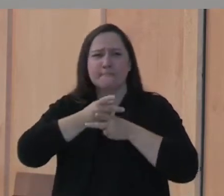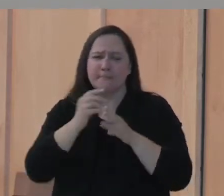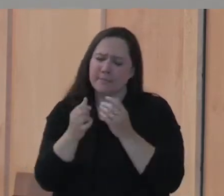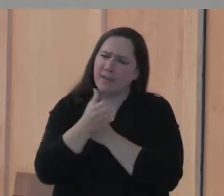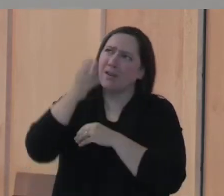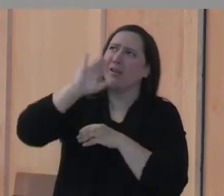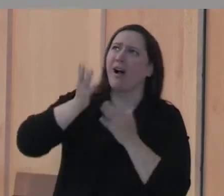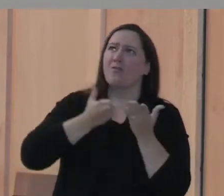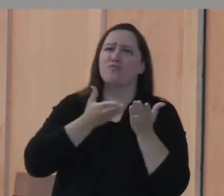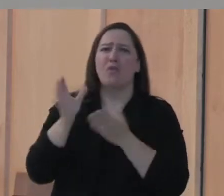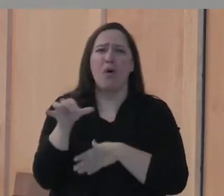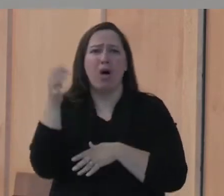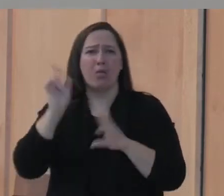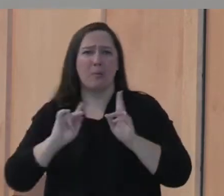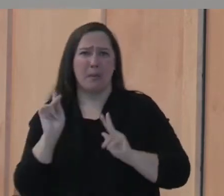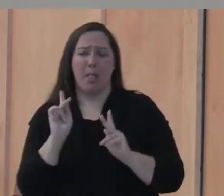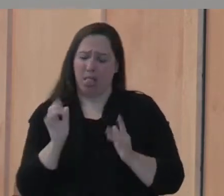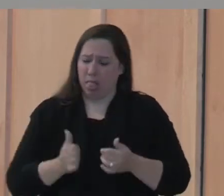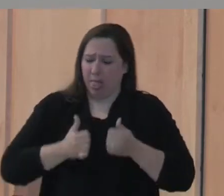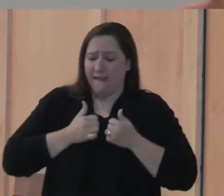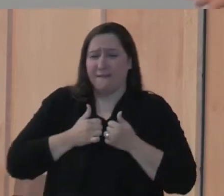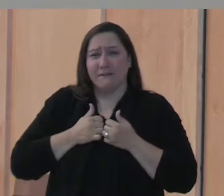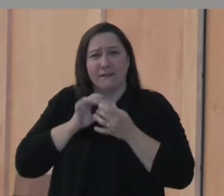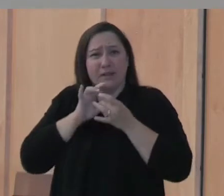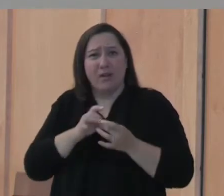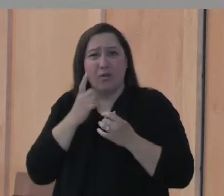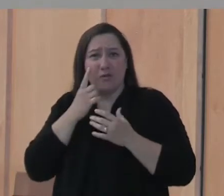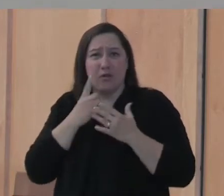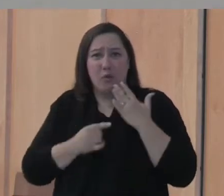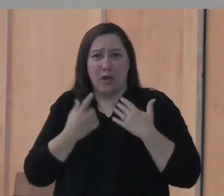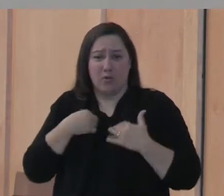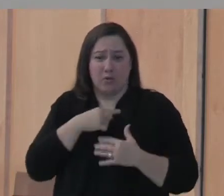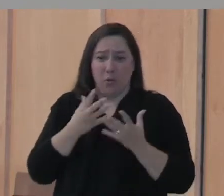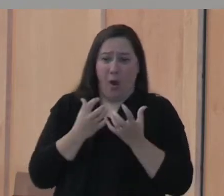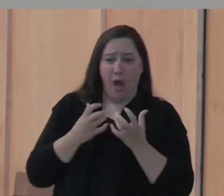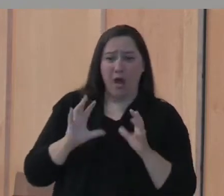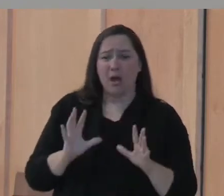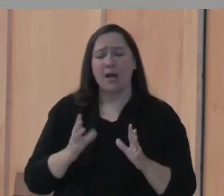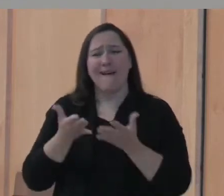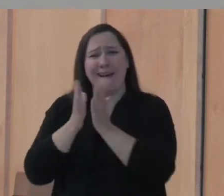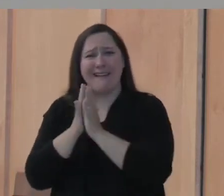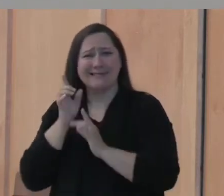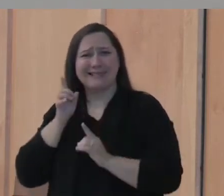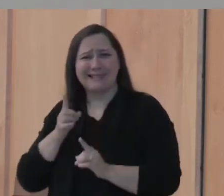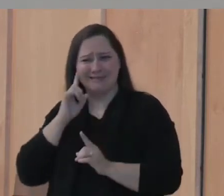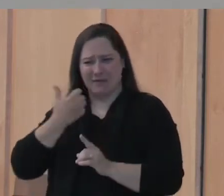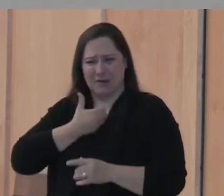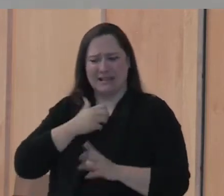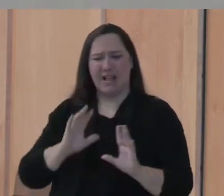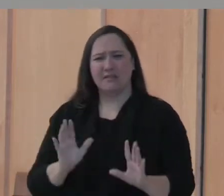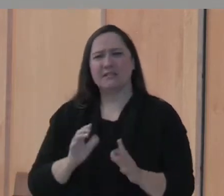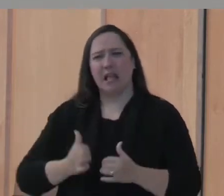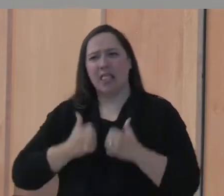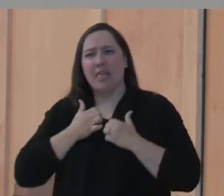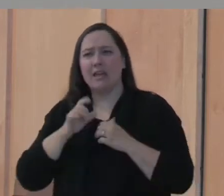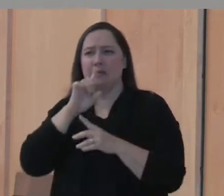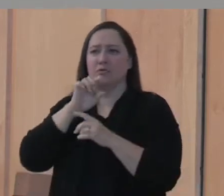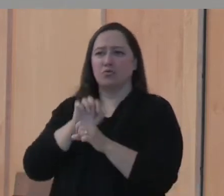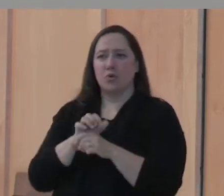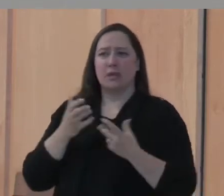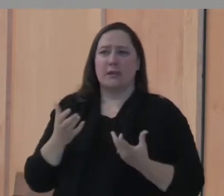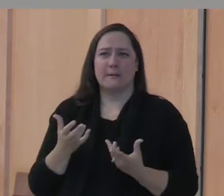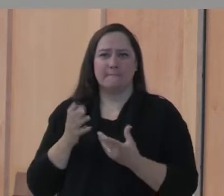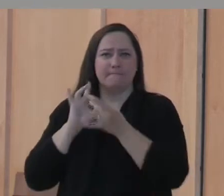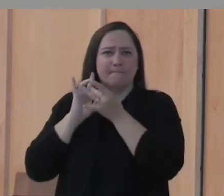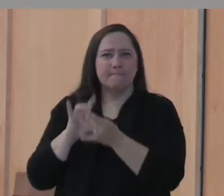and serving other people. Where life is not about us getting what we want, amassing as much as we can for ourselves. Life truly is about